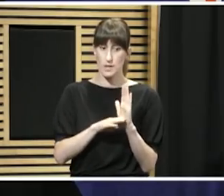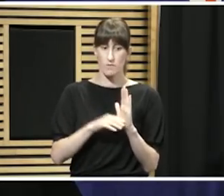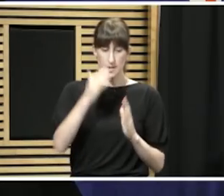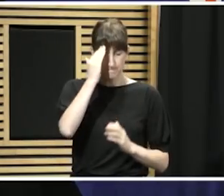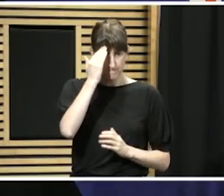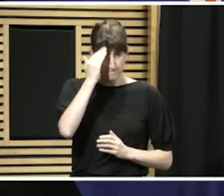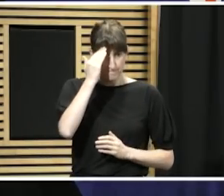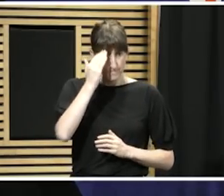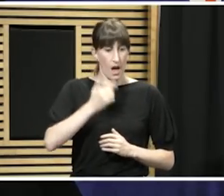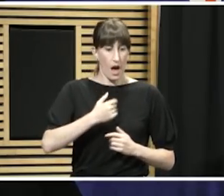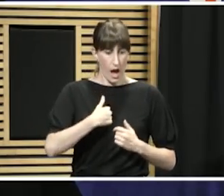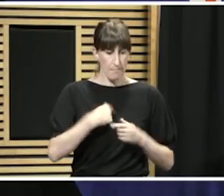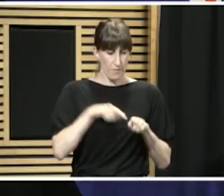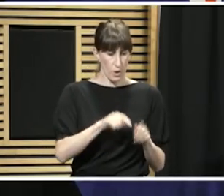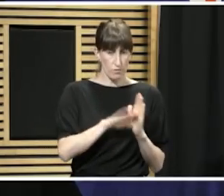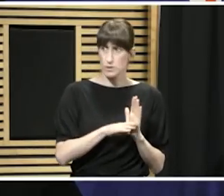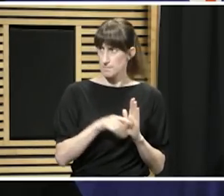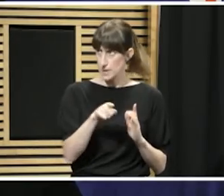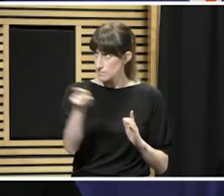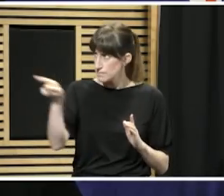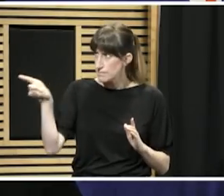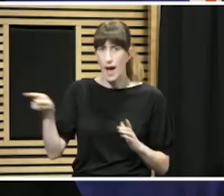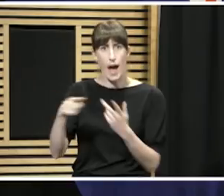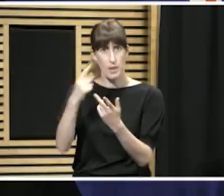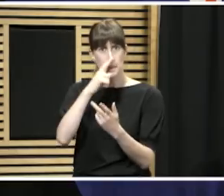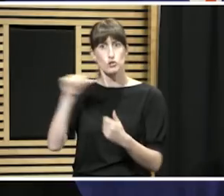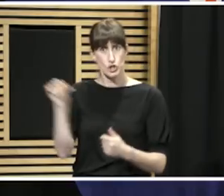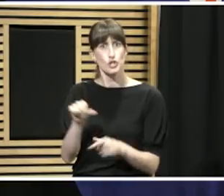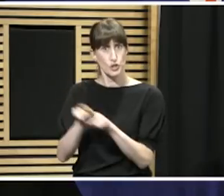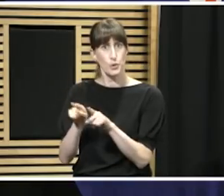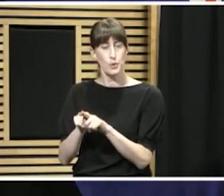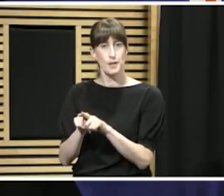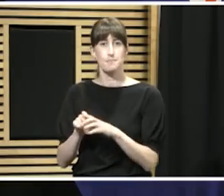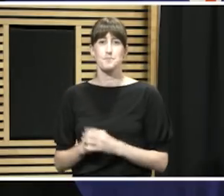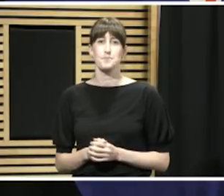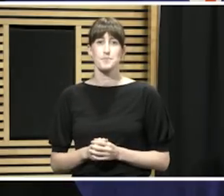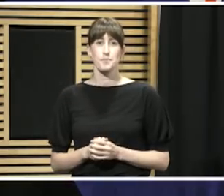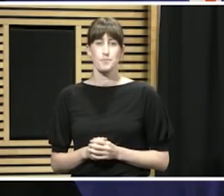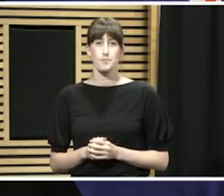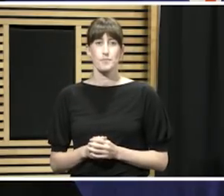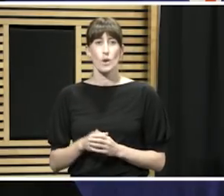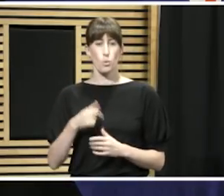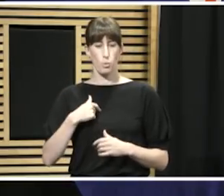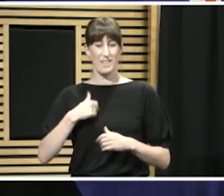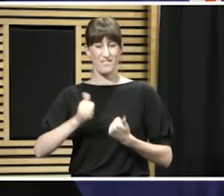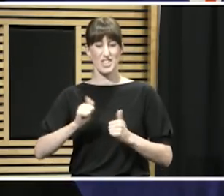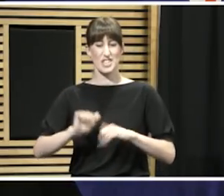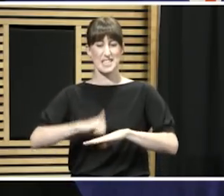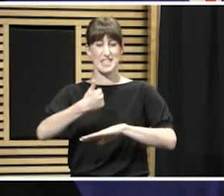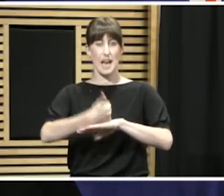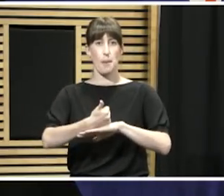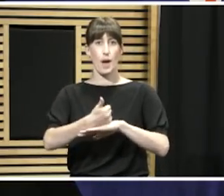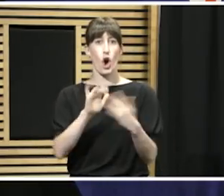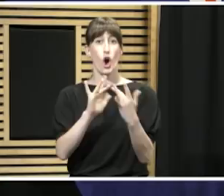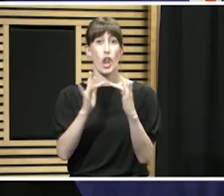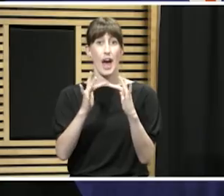comply. To that end, as you know, we stood up an online facility, 10.5